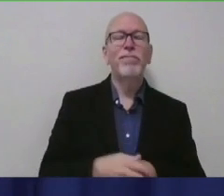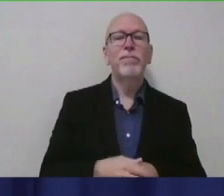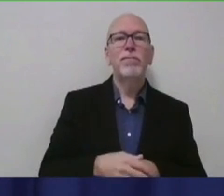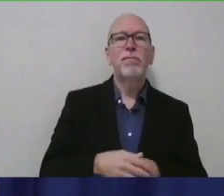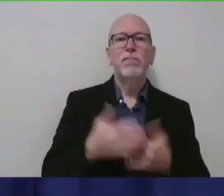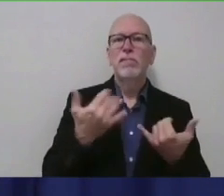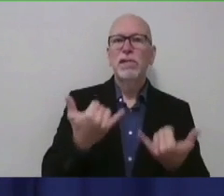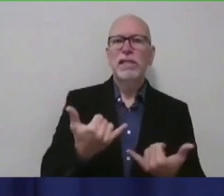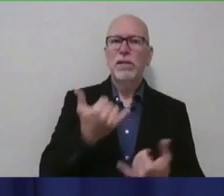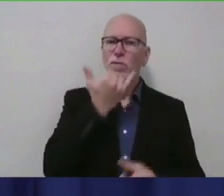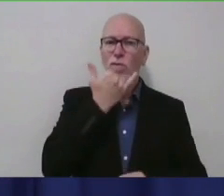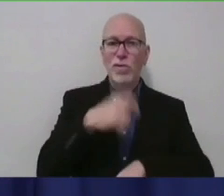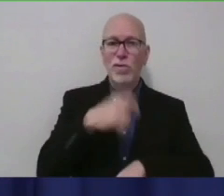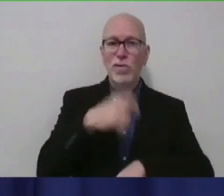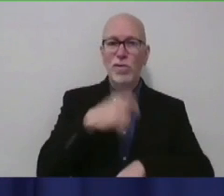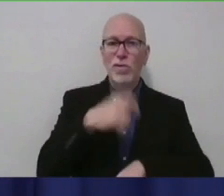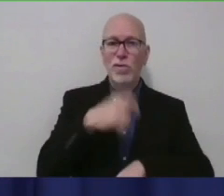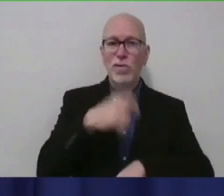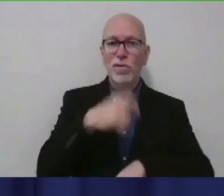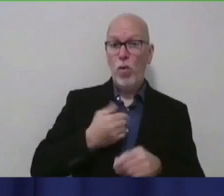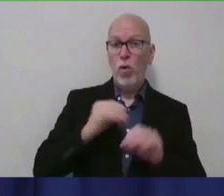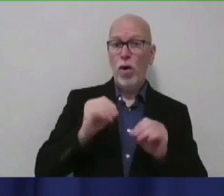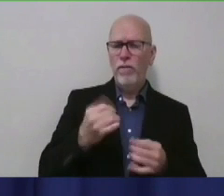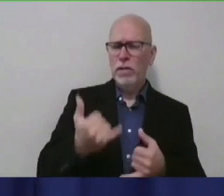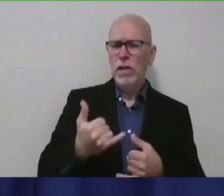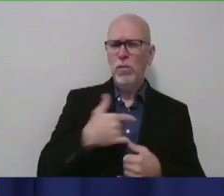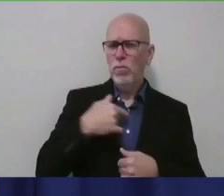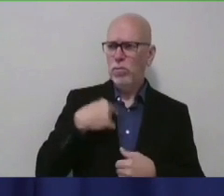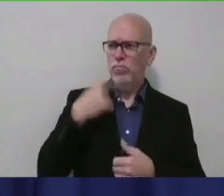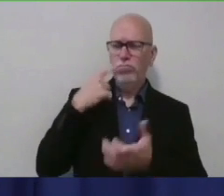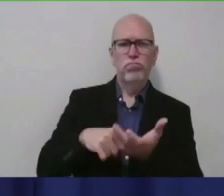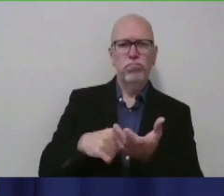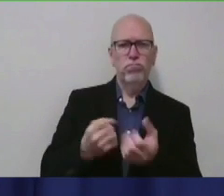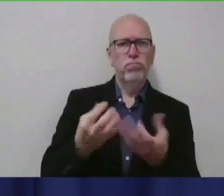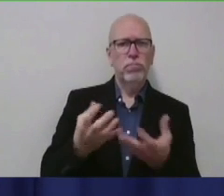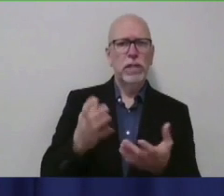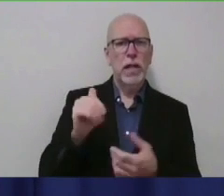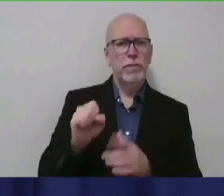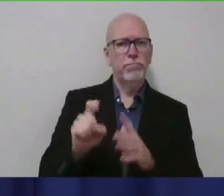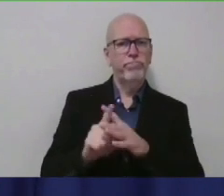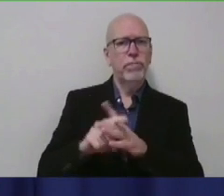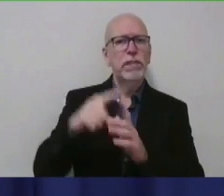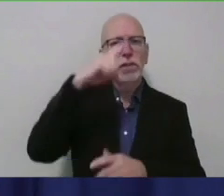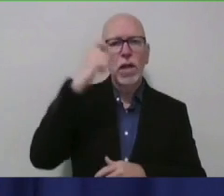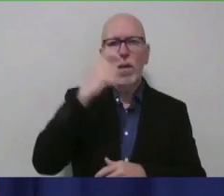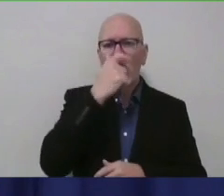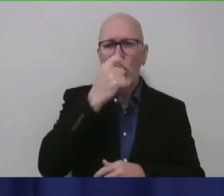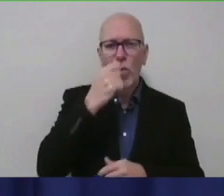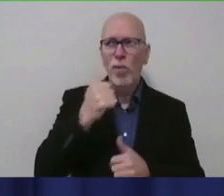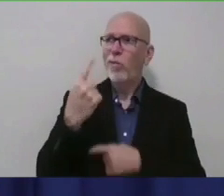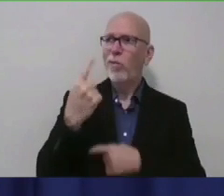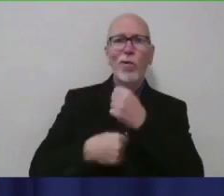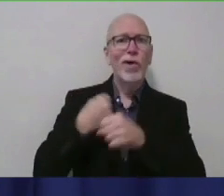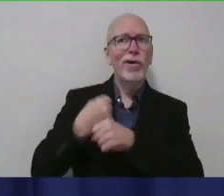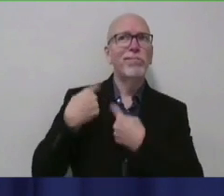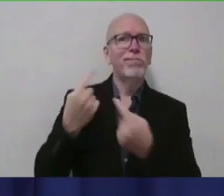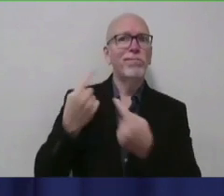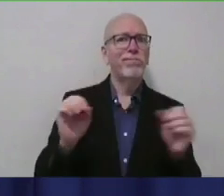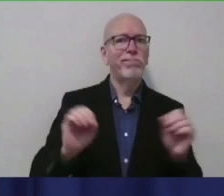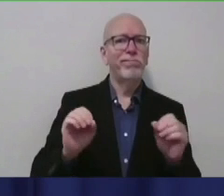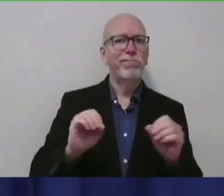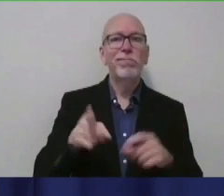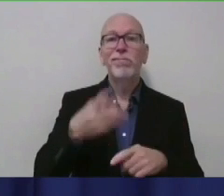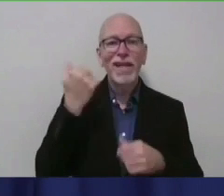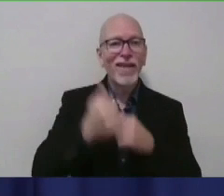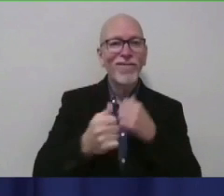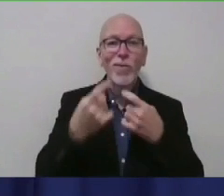year when we normally see these infections. It's a number of cases of summer colds after more than a year in which our staff was masked and stayed